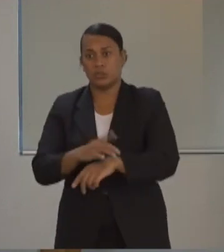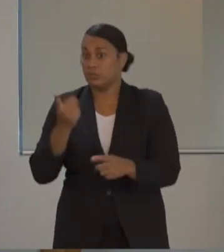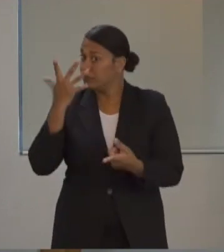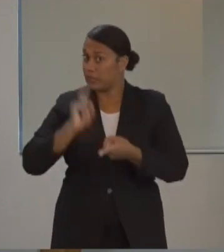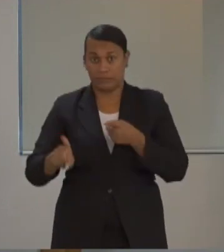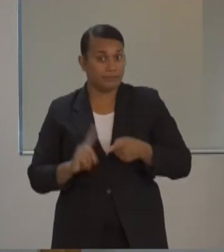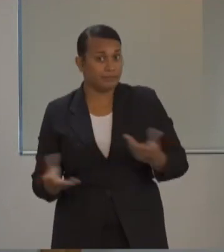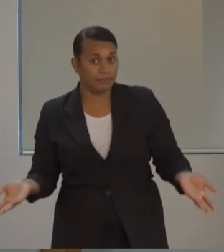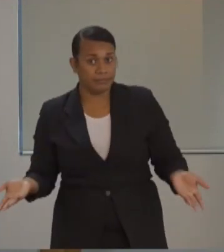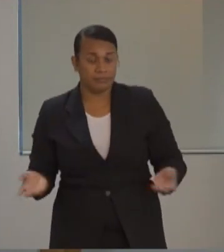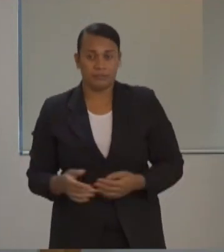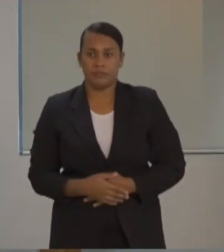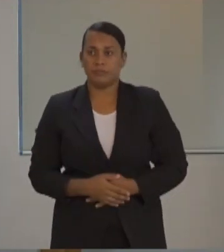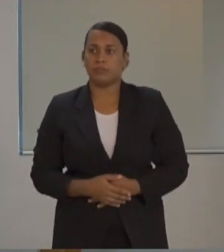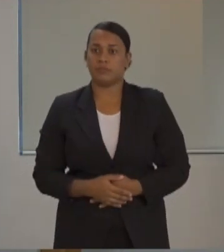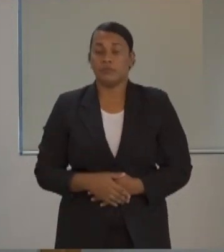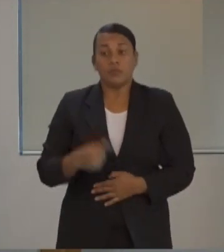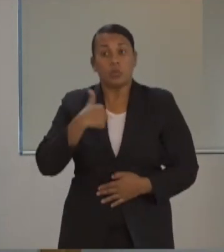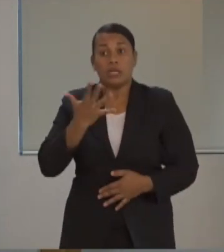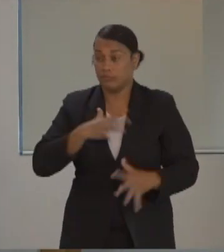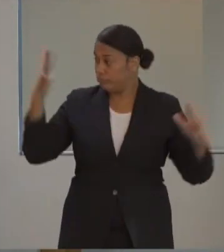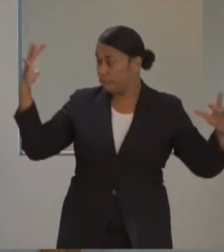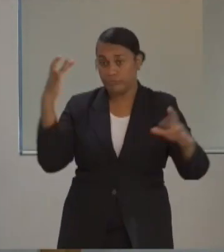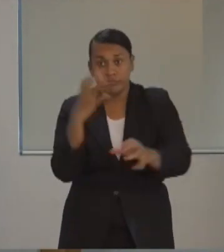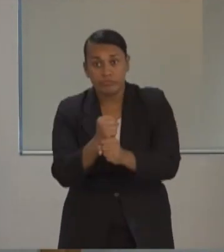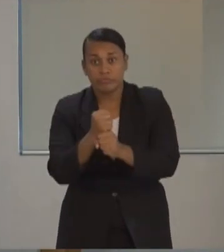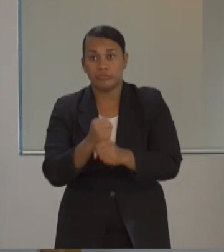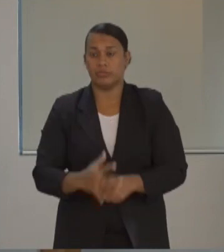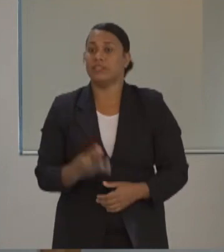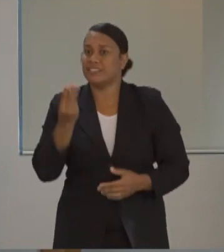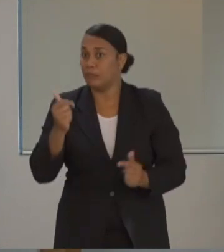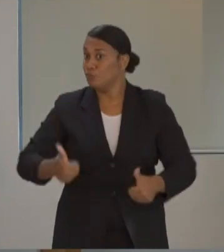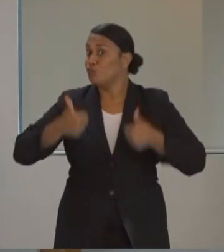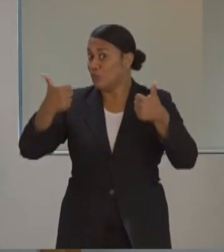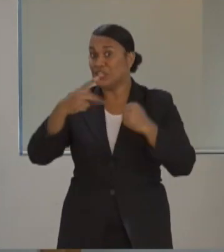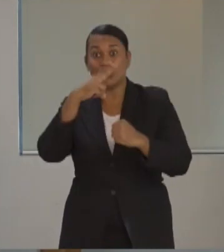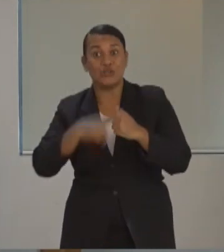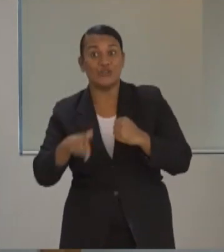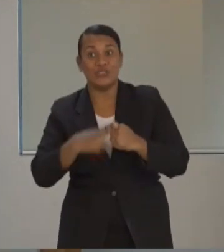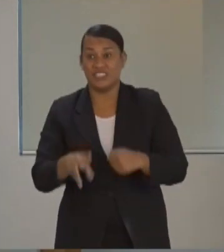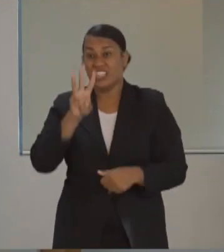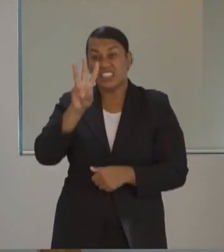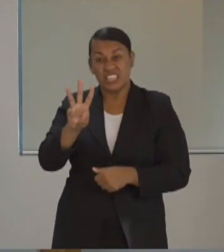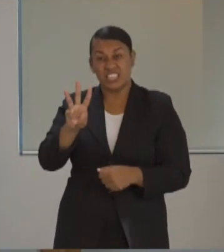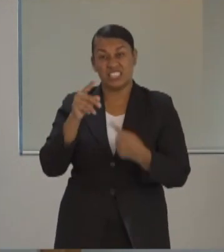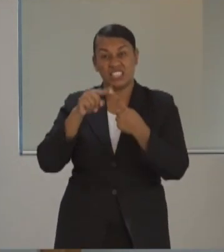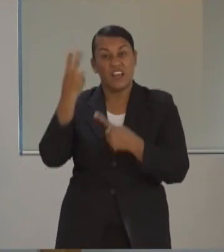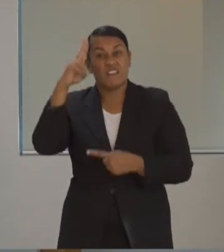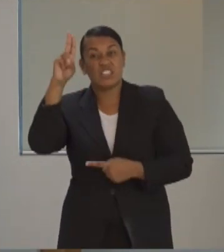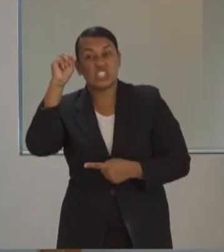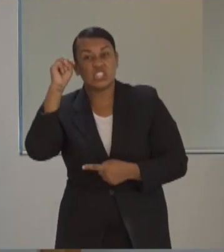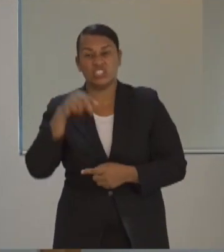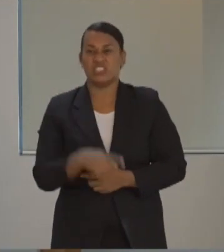Ladies and gentlemen, I'd like to end my brief today with some good news. Three physicians diagnosed with the virus have made